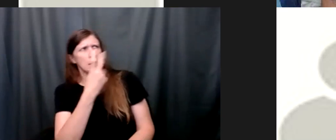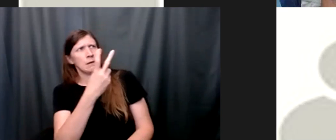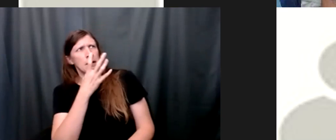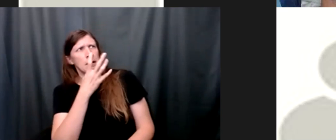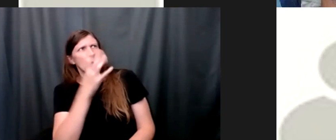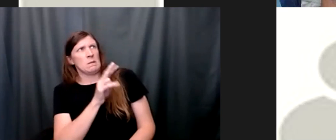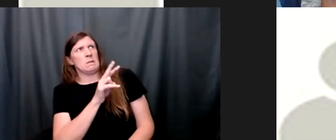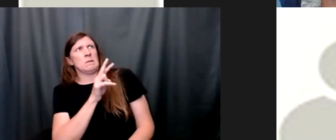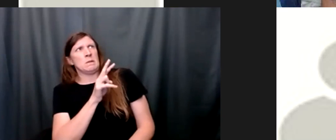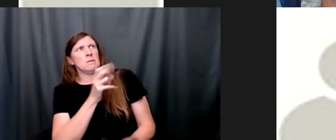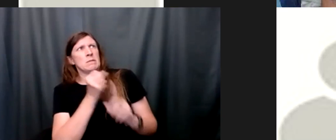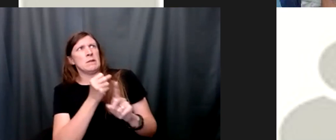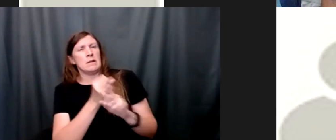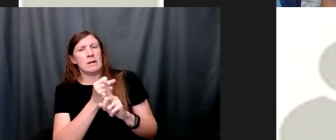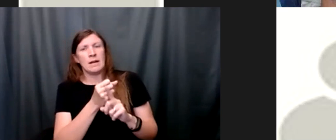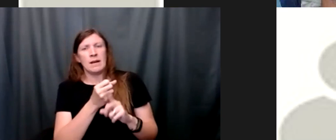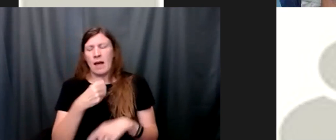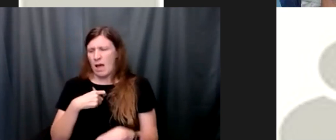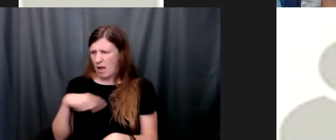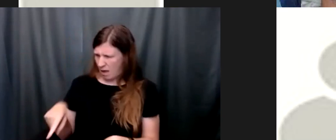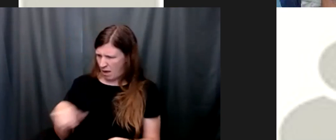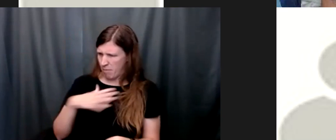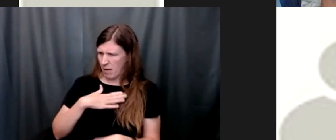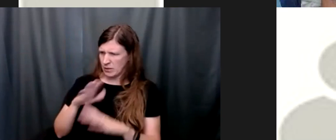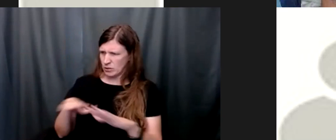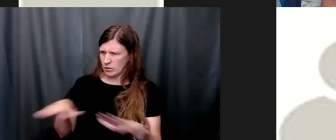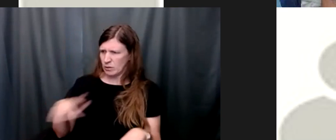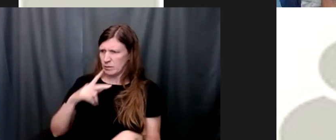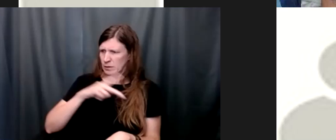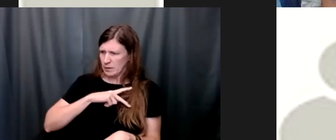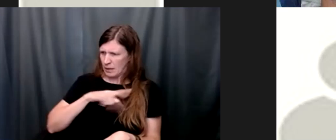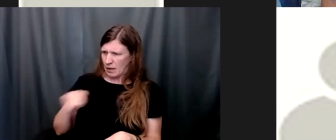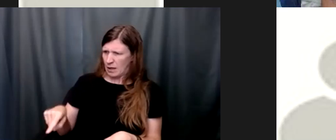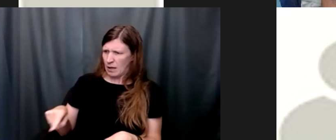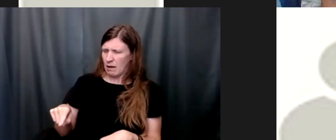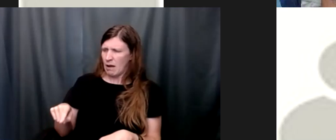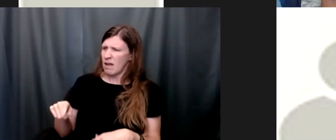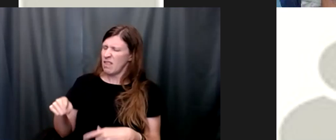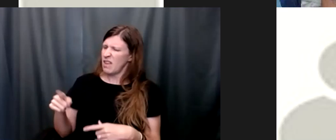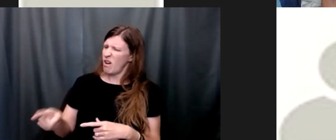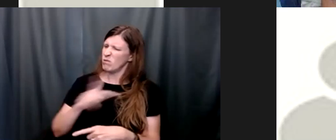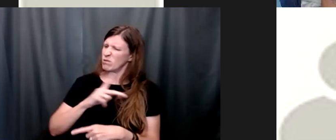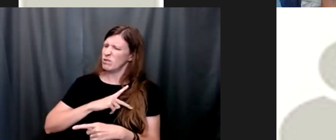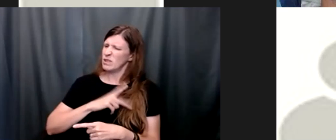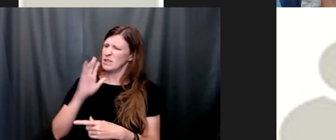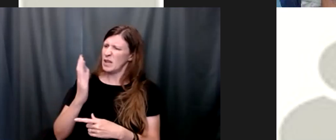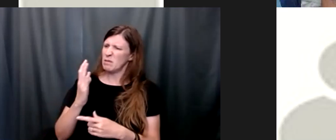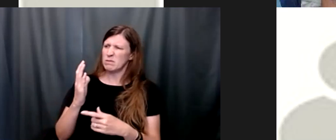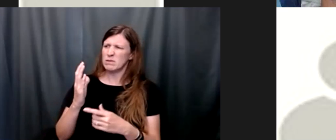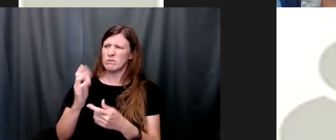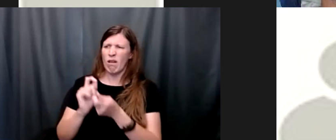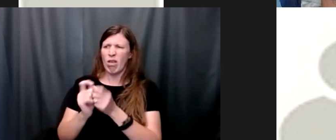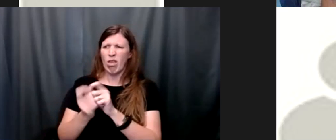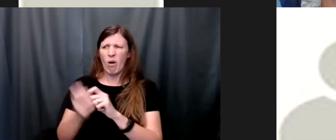that their little one's personality seems to be changing because of lack of connection with others and so that's why